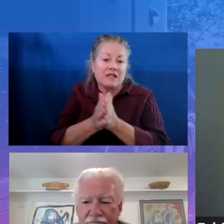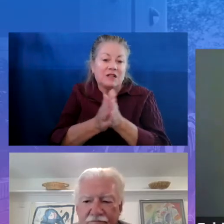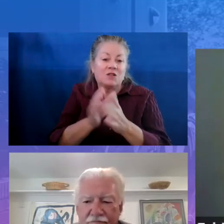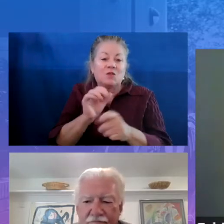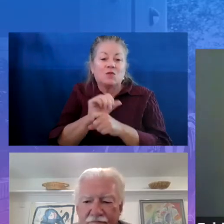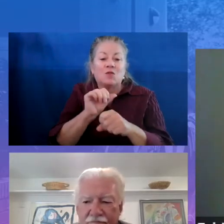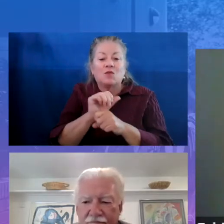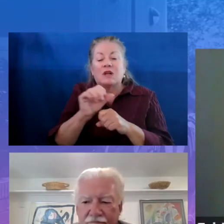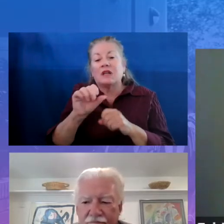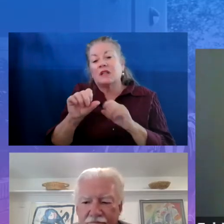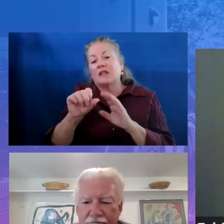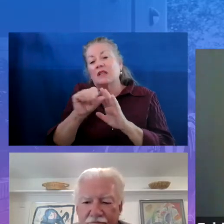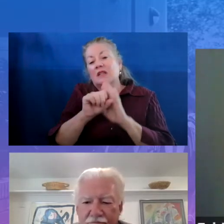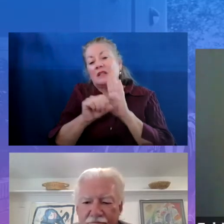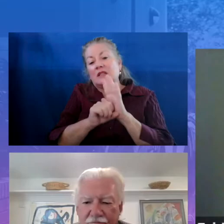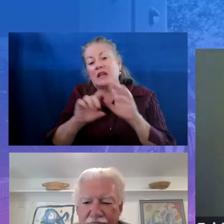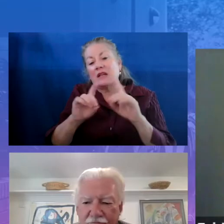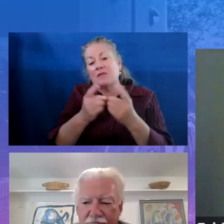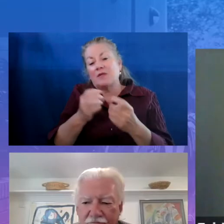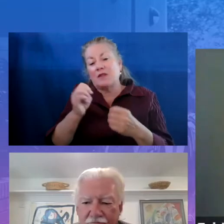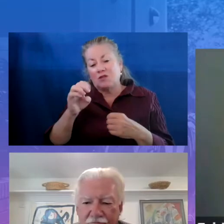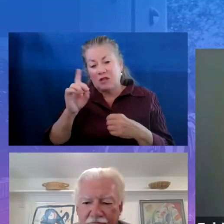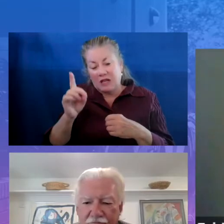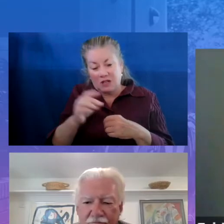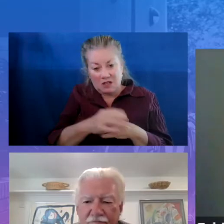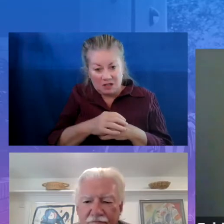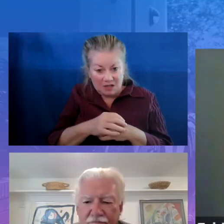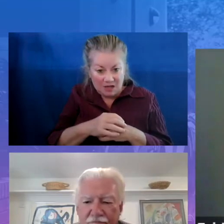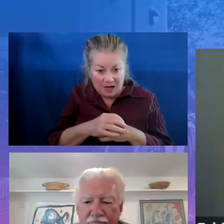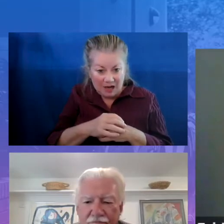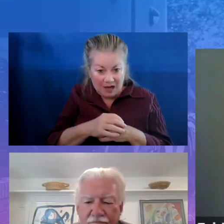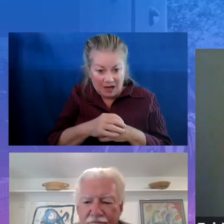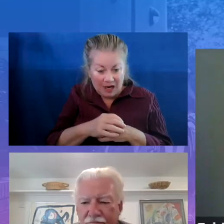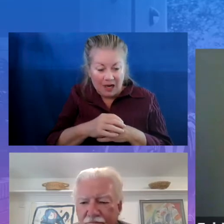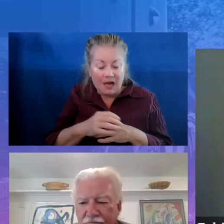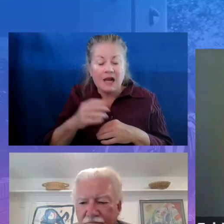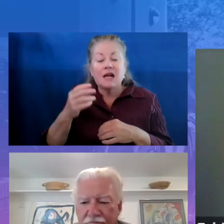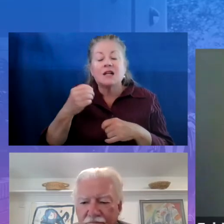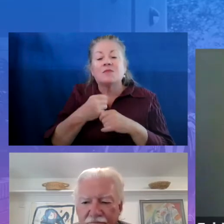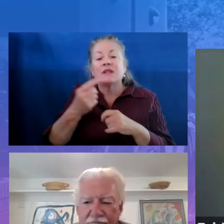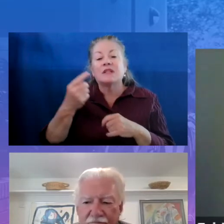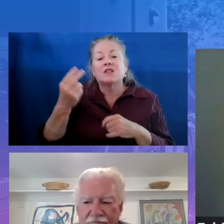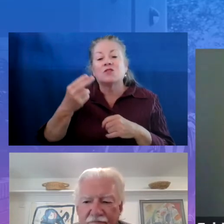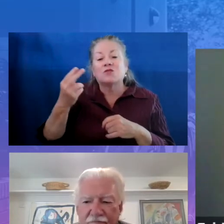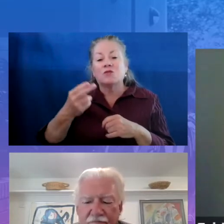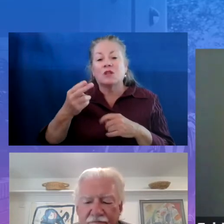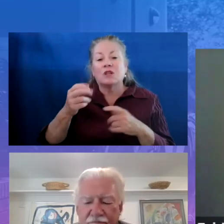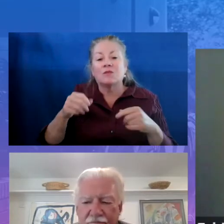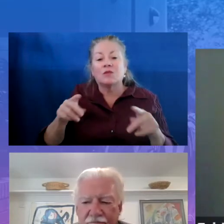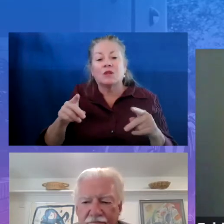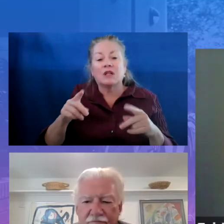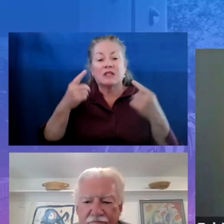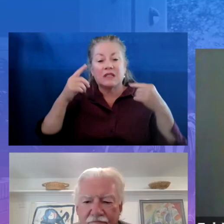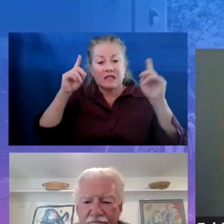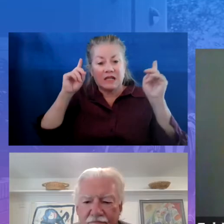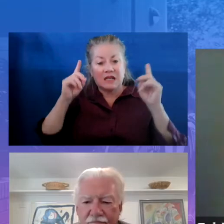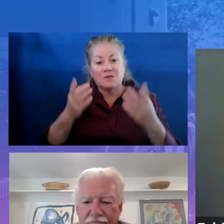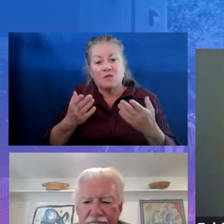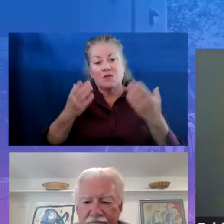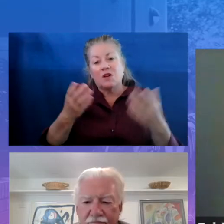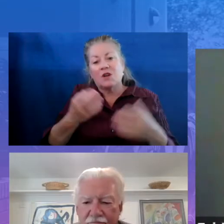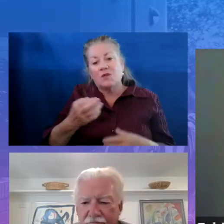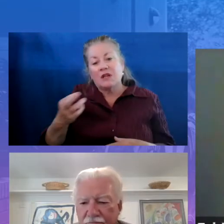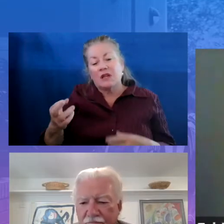to help make this historic opportunity a success and to provide resources and support to local